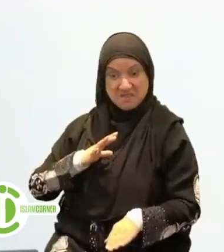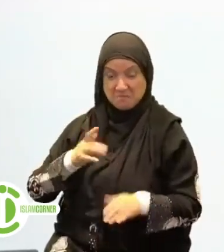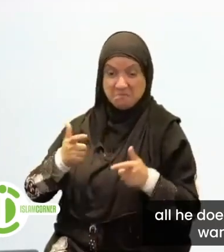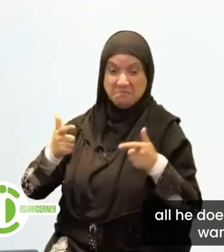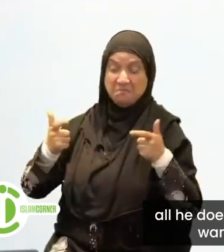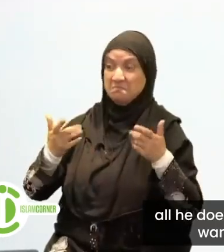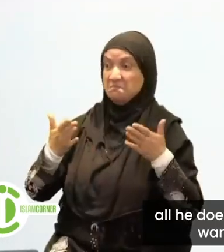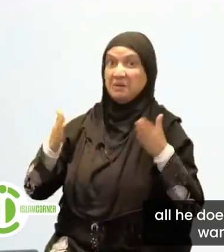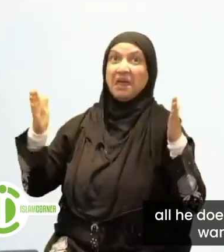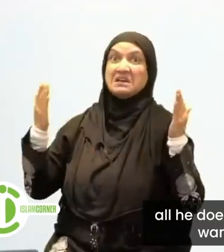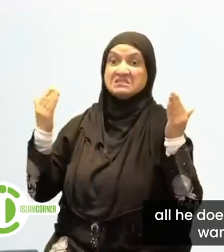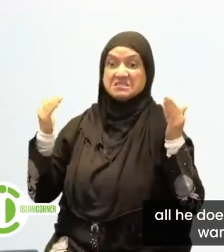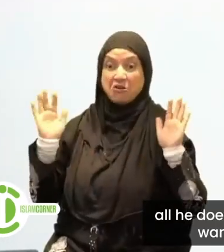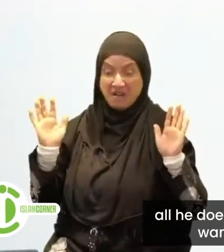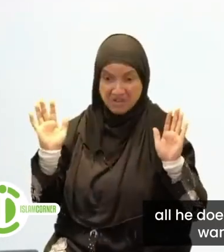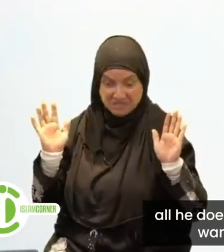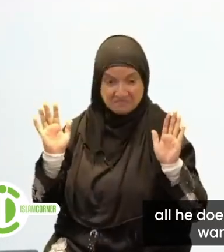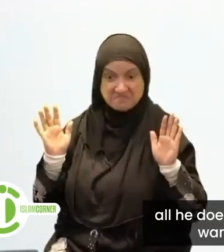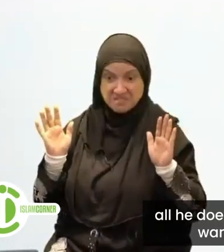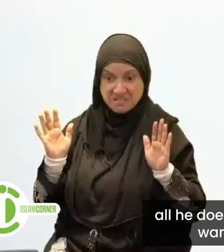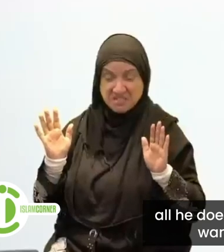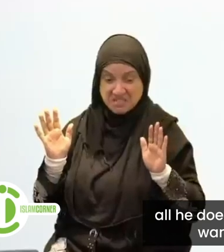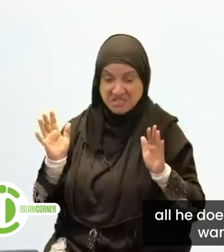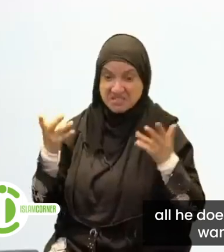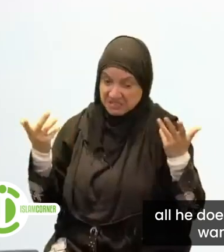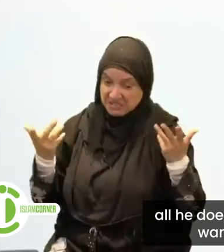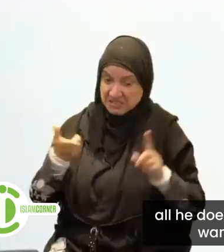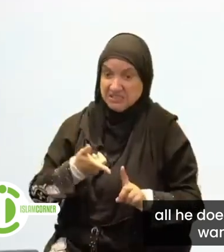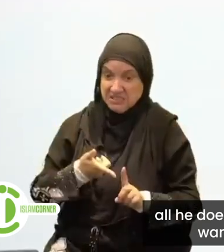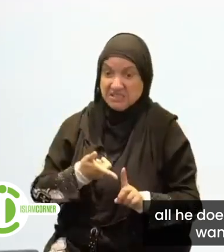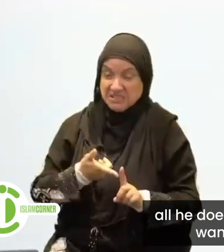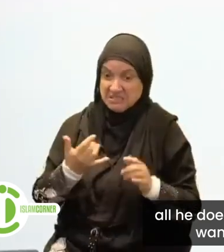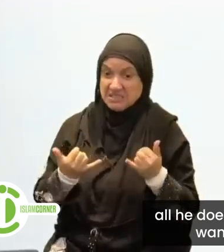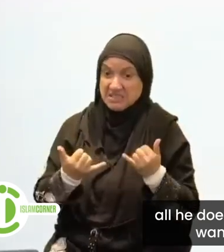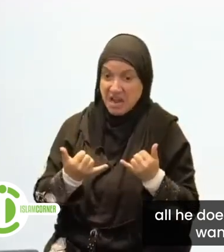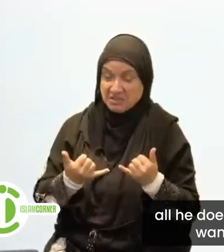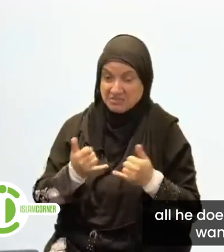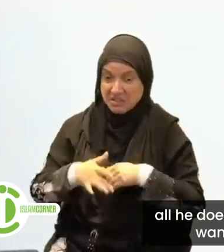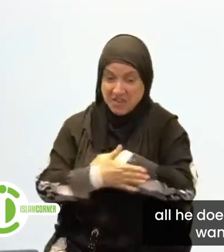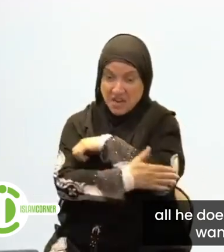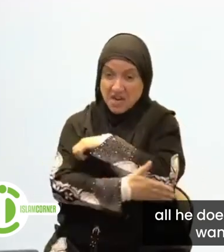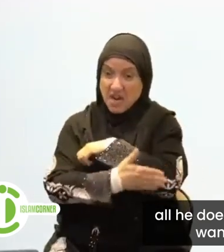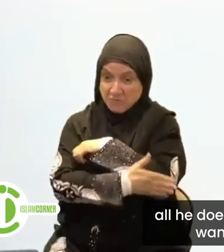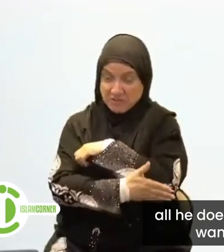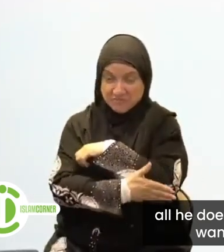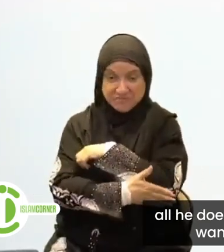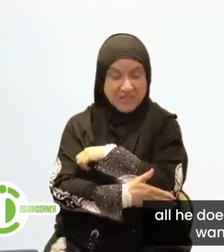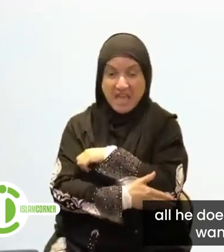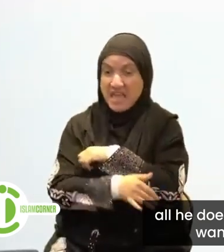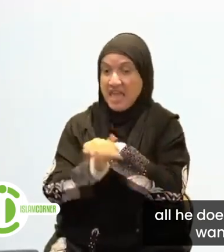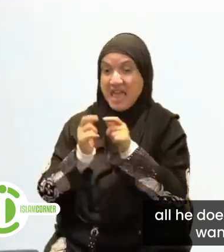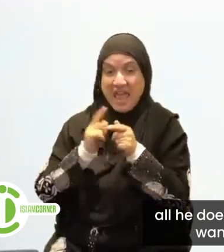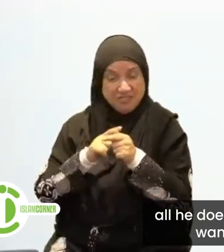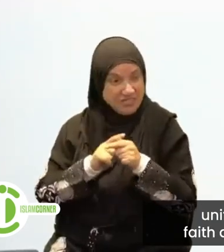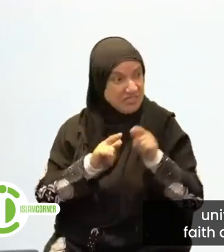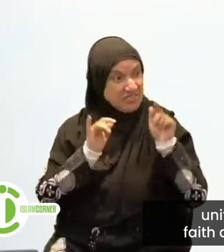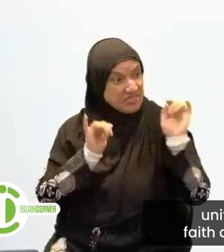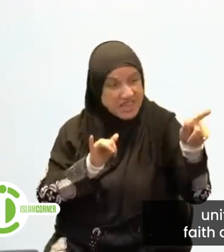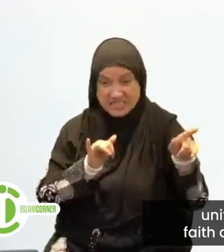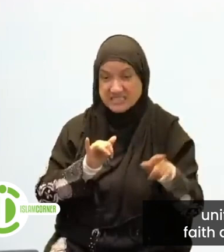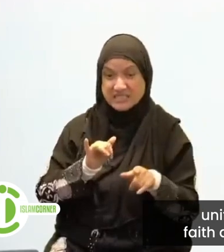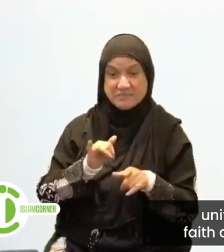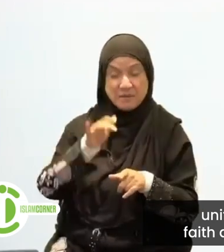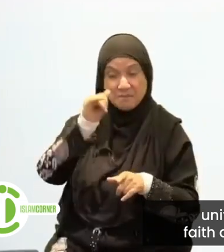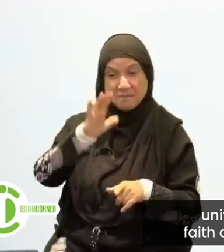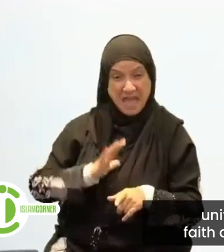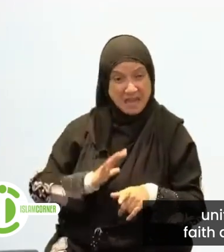But all he does is he sits out a game because he doesn't want to wear an LGBTQ pride flag on his uniform